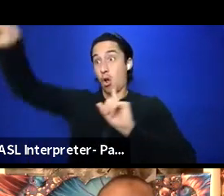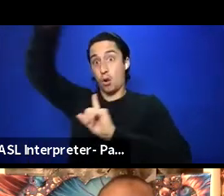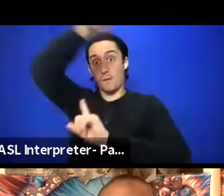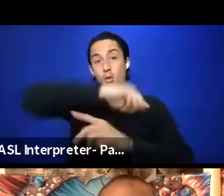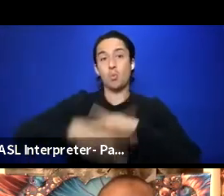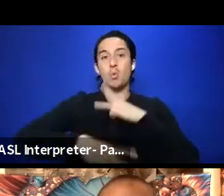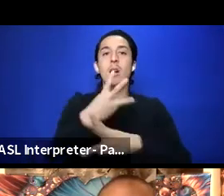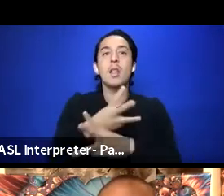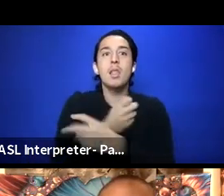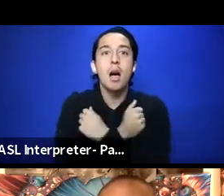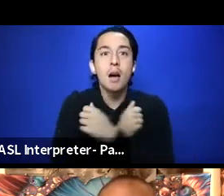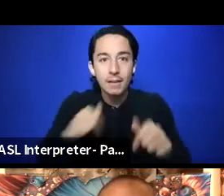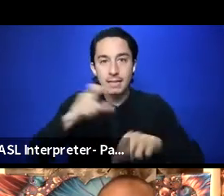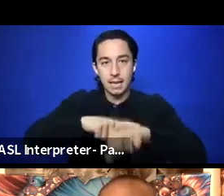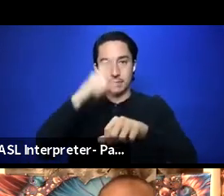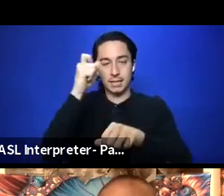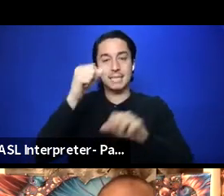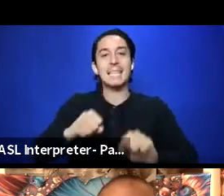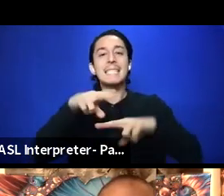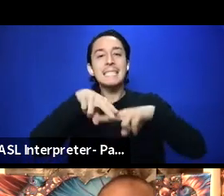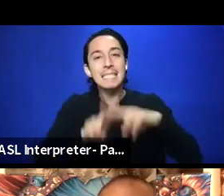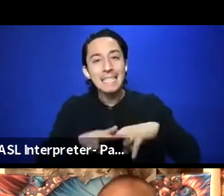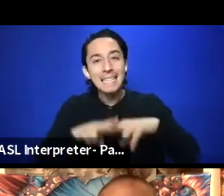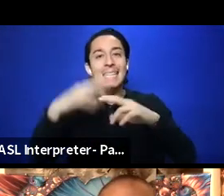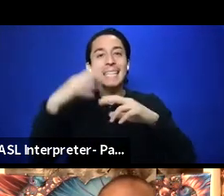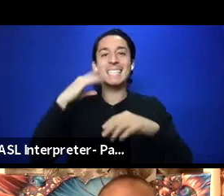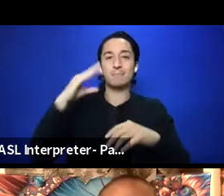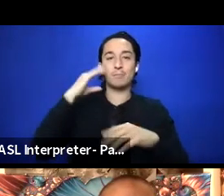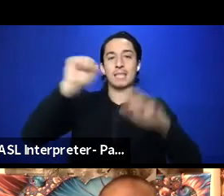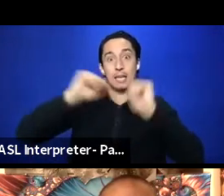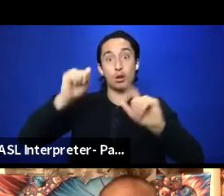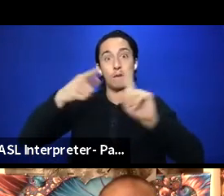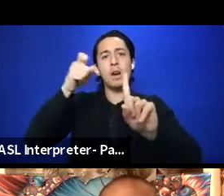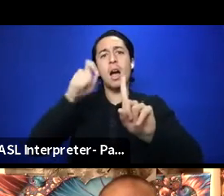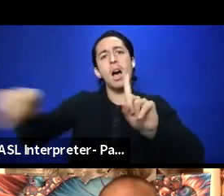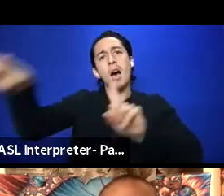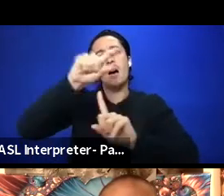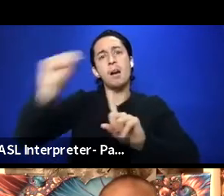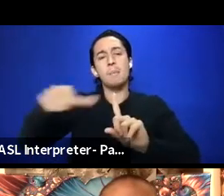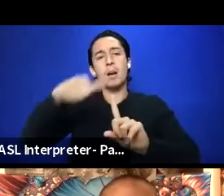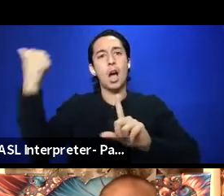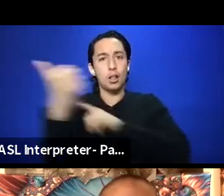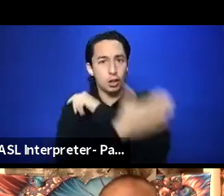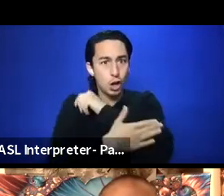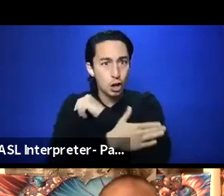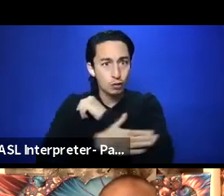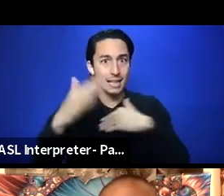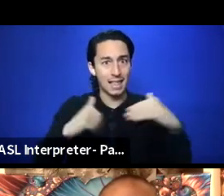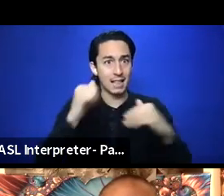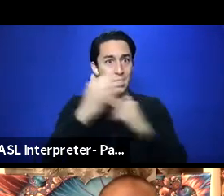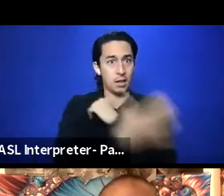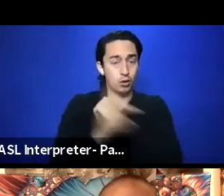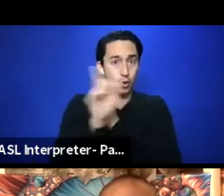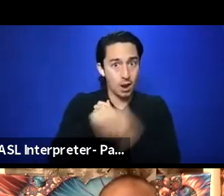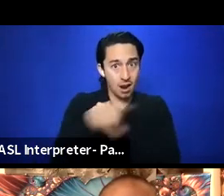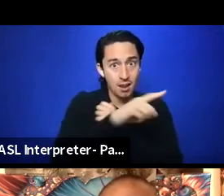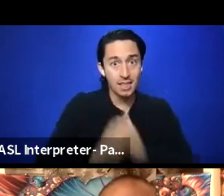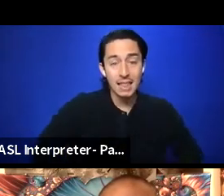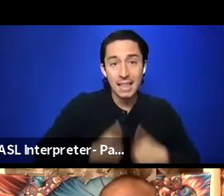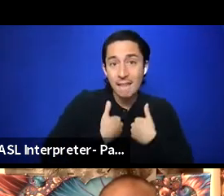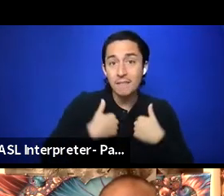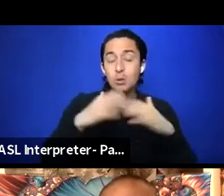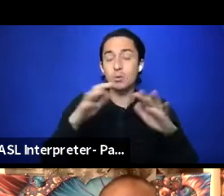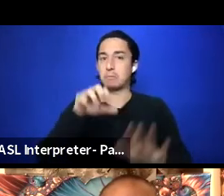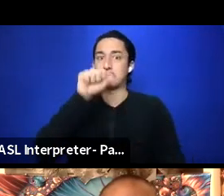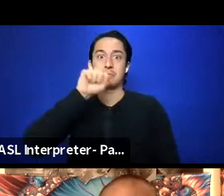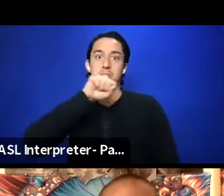they can sit and experience theater around the world. And I'd like to see more of that. So, I kind of expand it.